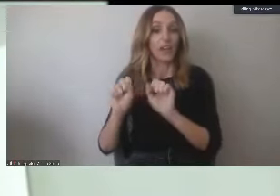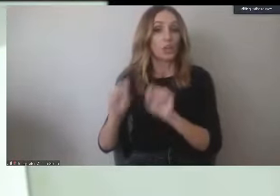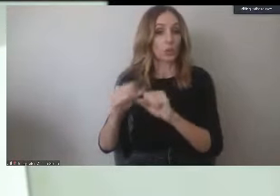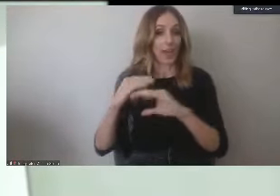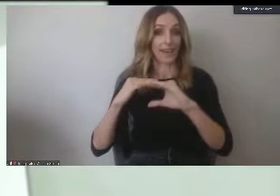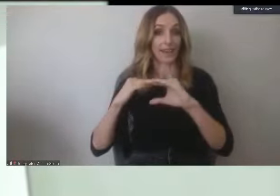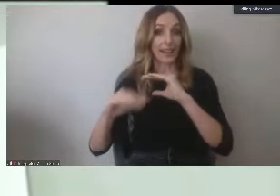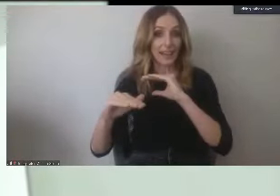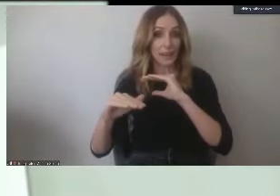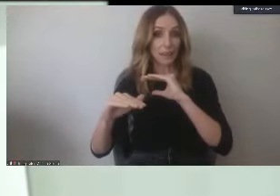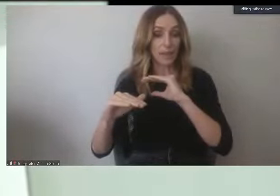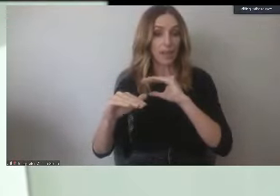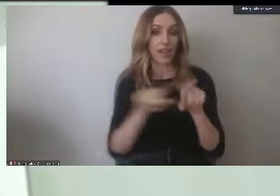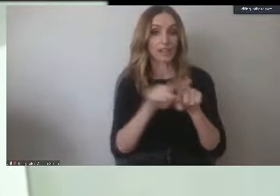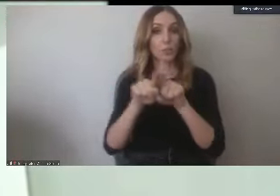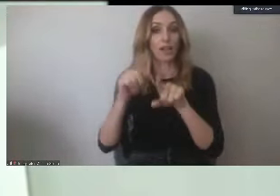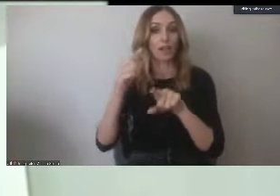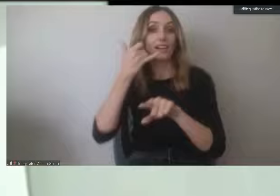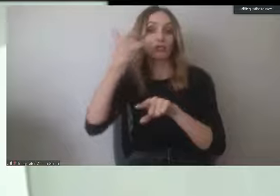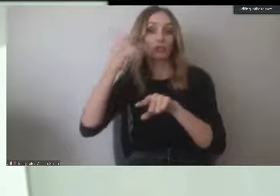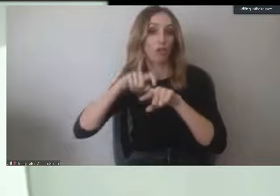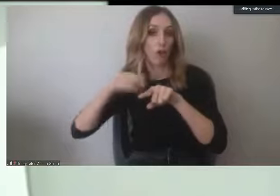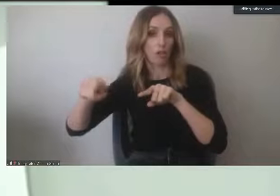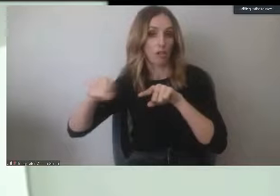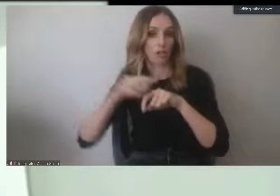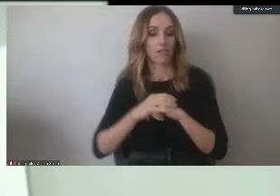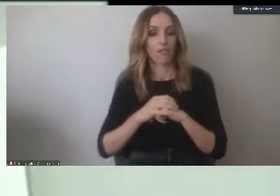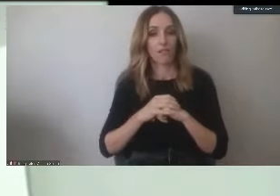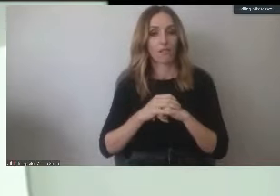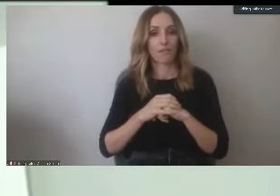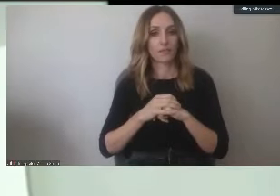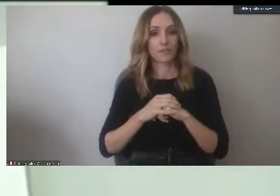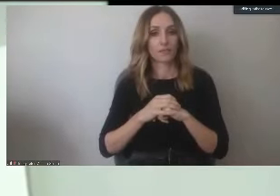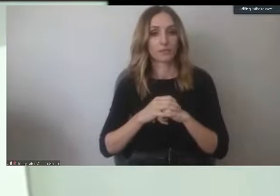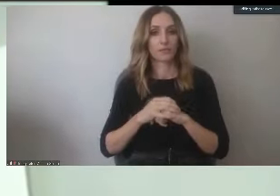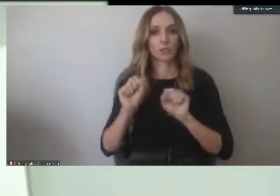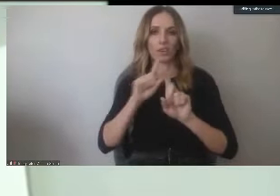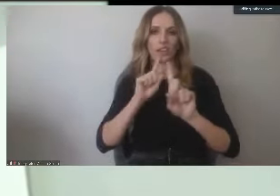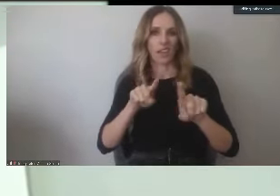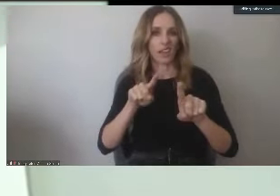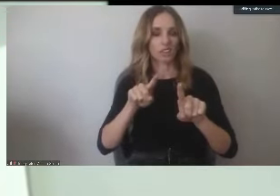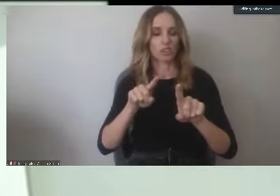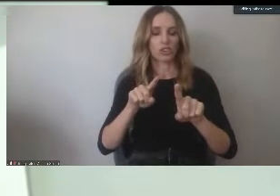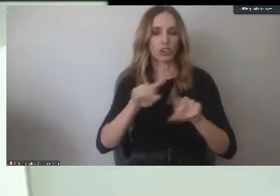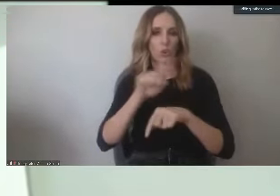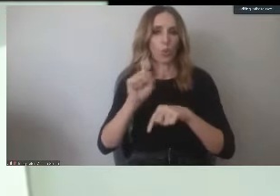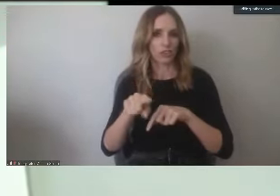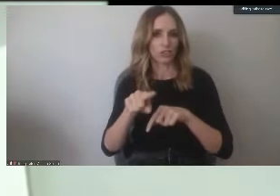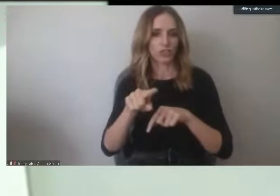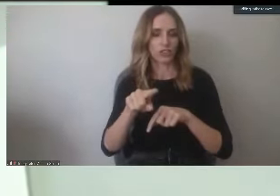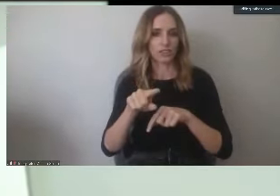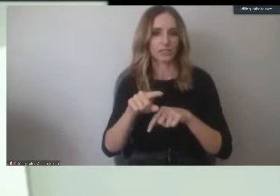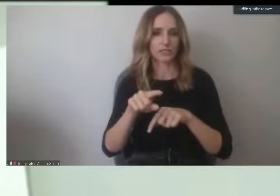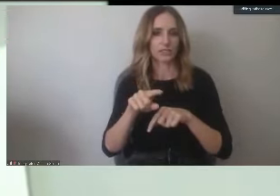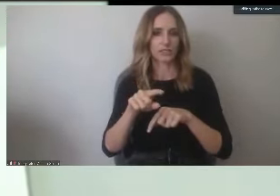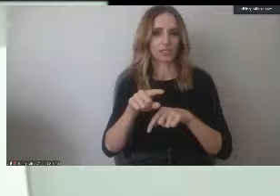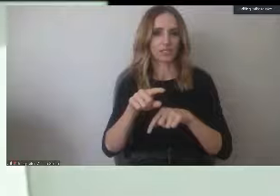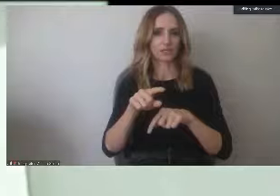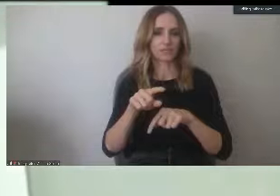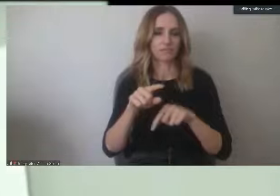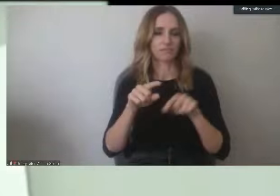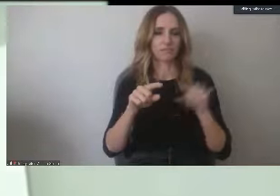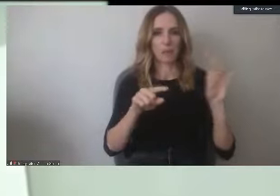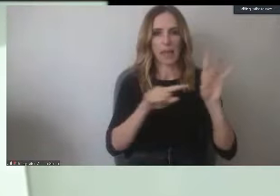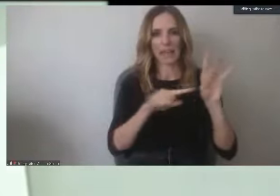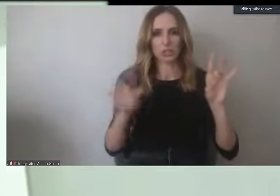will be answering the phone calls through financial aid that are coming in during normal business hours. So I would strongly encourage students to